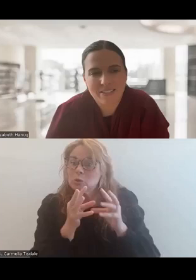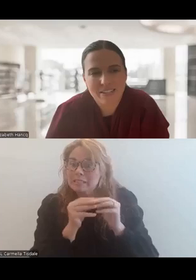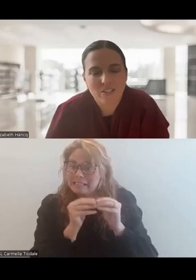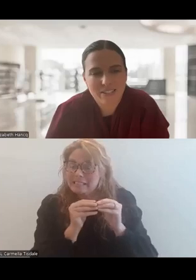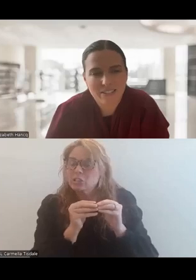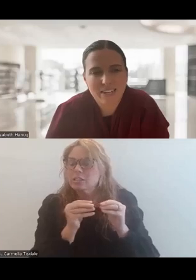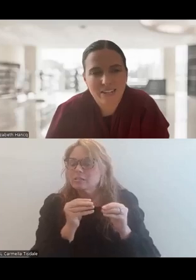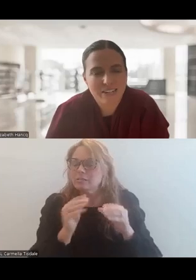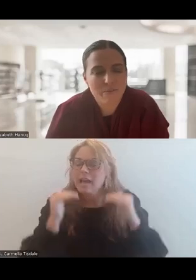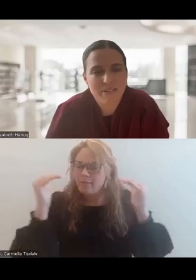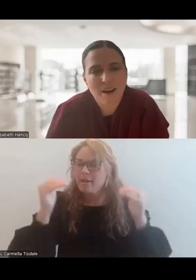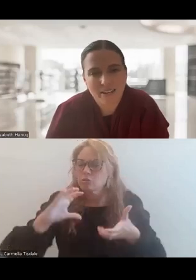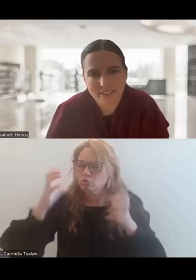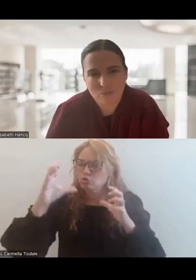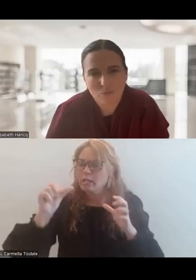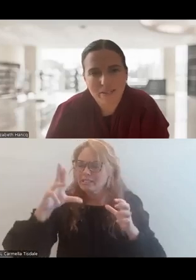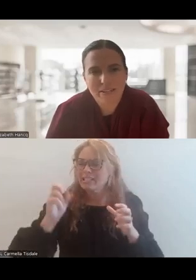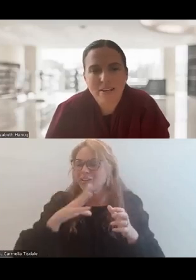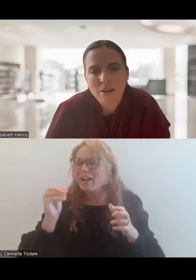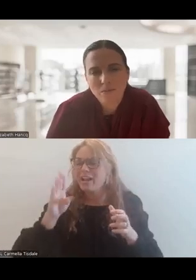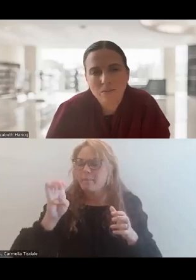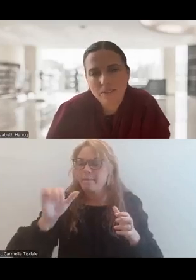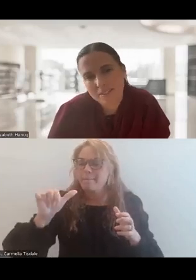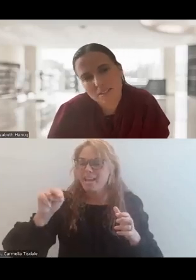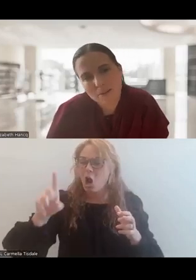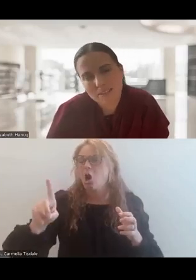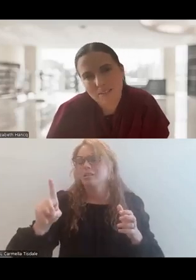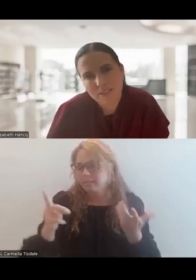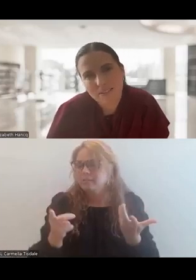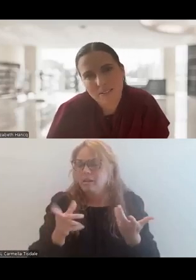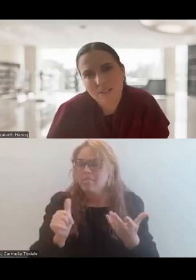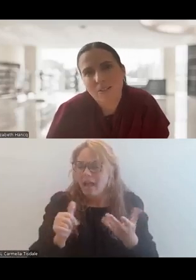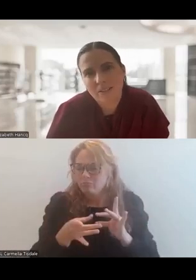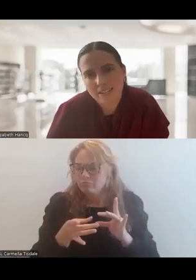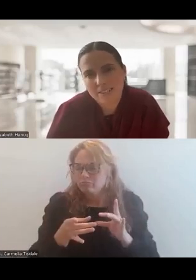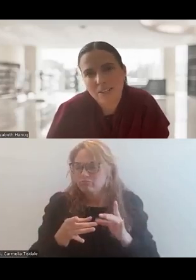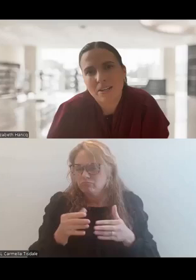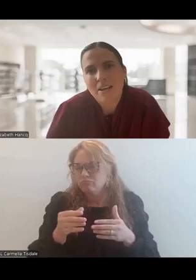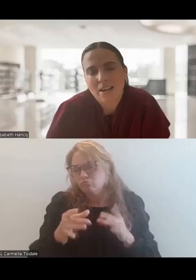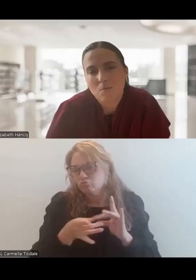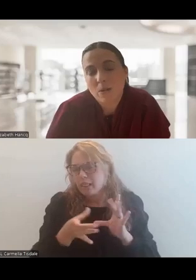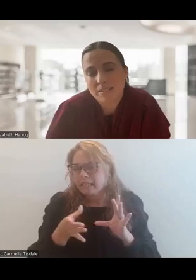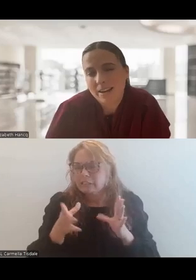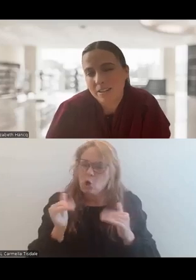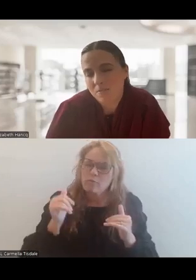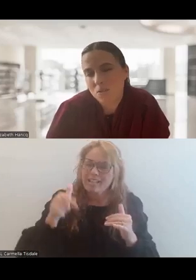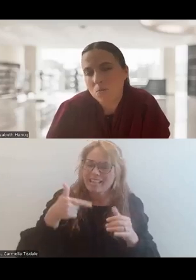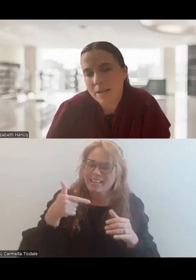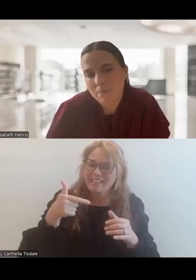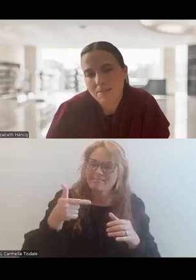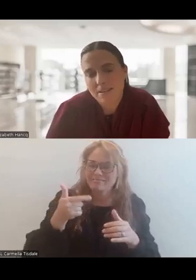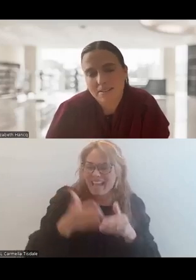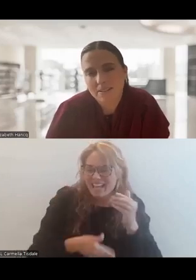which is Advancing Crisis Care and Beyond, which will be hopefully released by the end of this year or early next year. I wanted to highlight